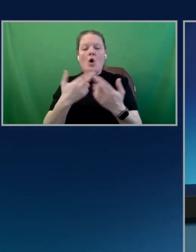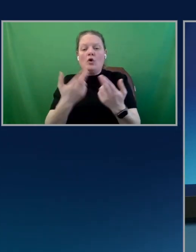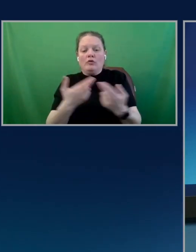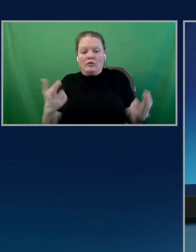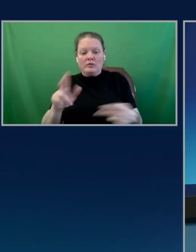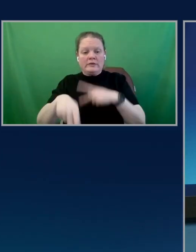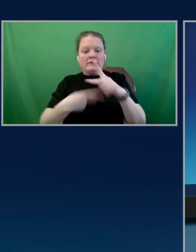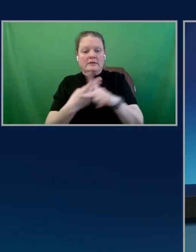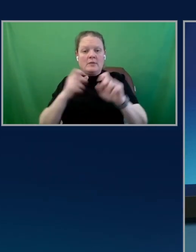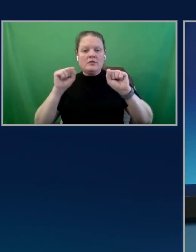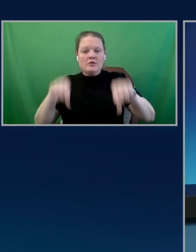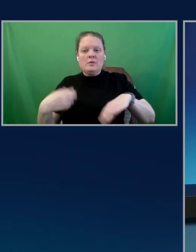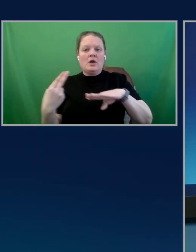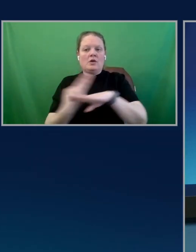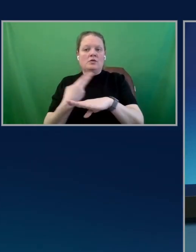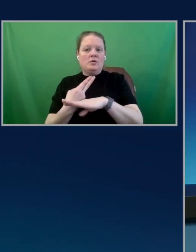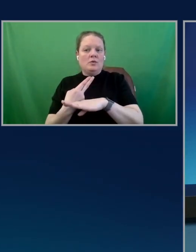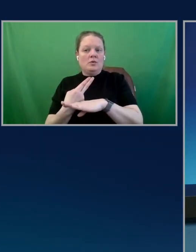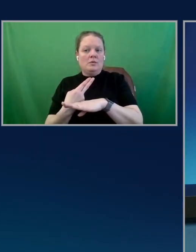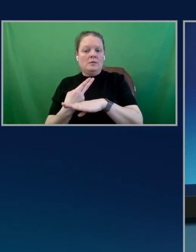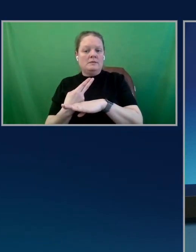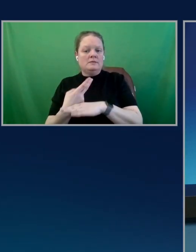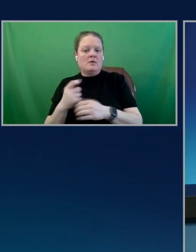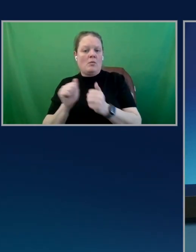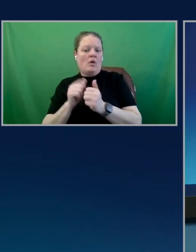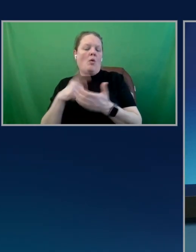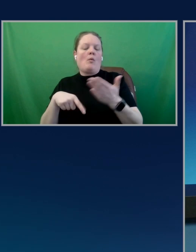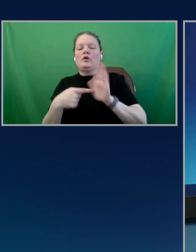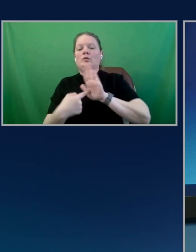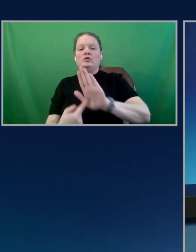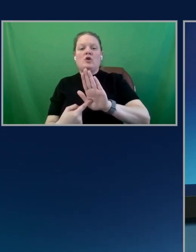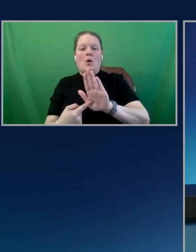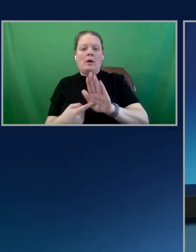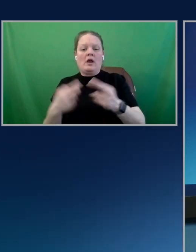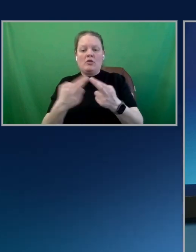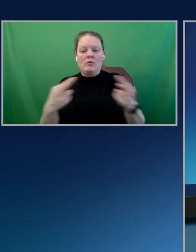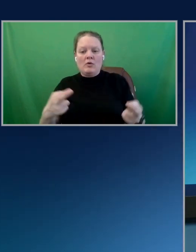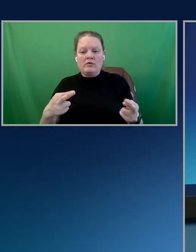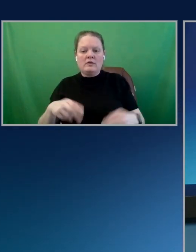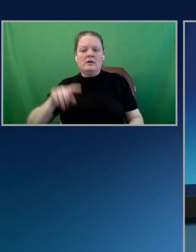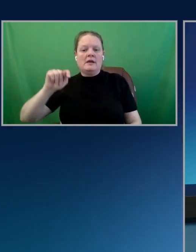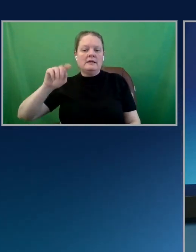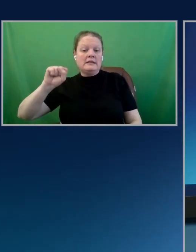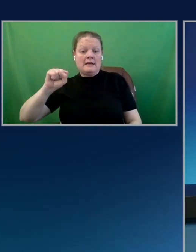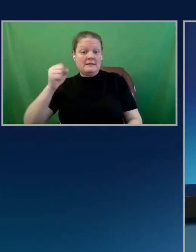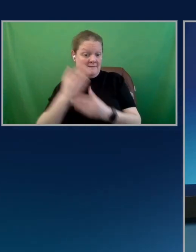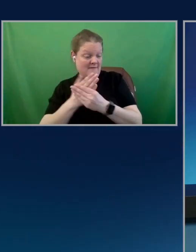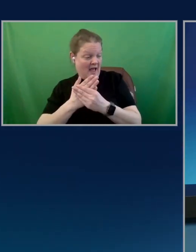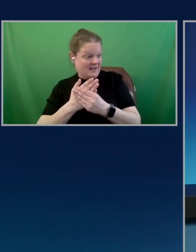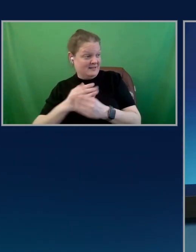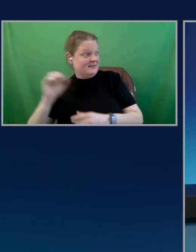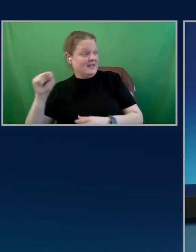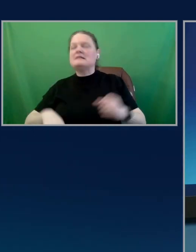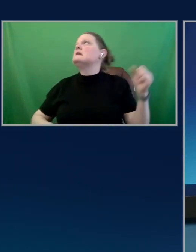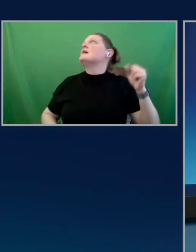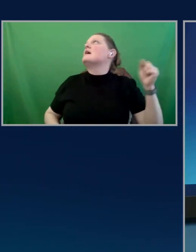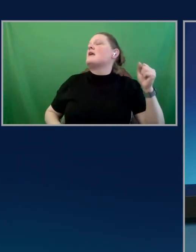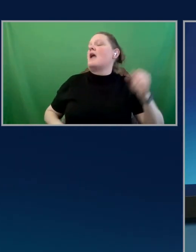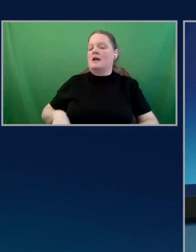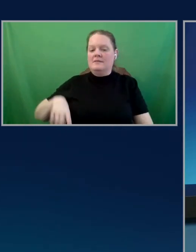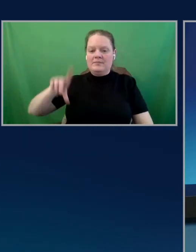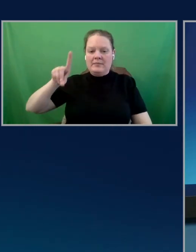in what you were showing earlier, the resource.ts file? Yeah. Yes, there is. Yeah, yeah, yeah. So docs.amplify